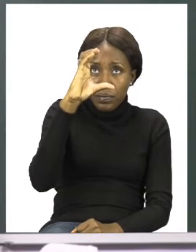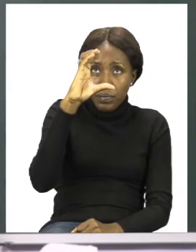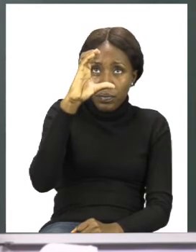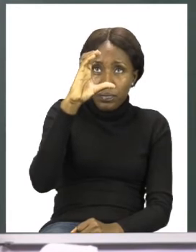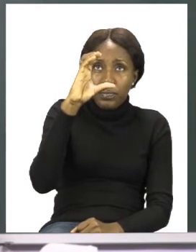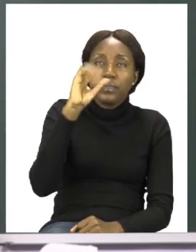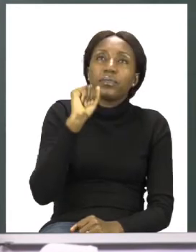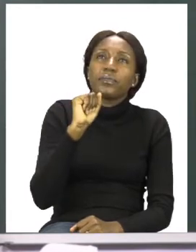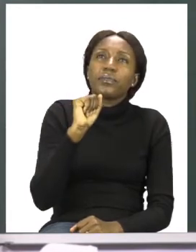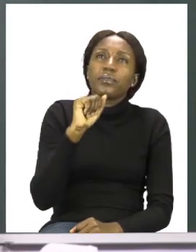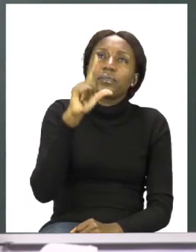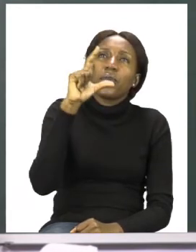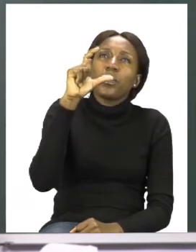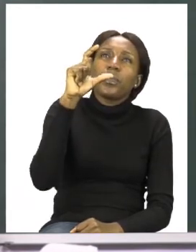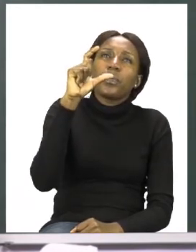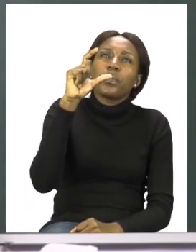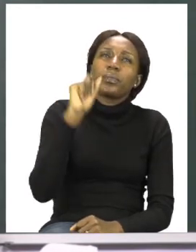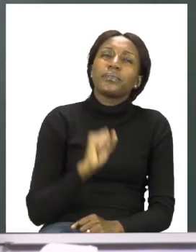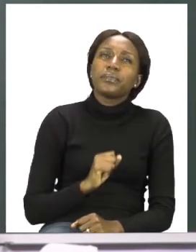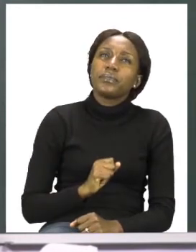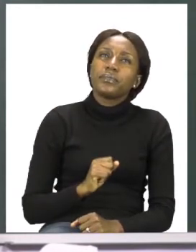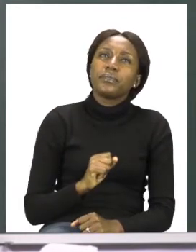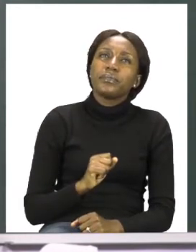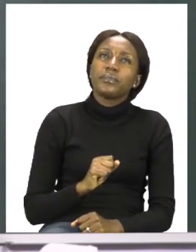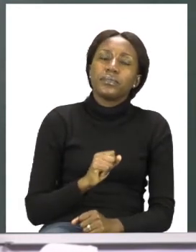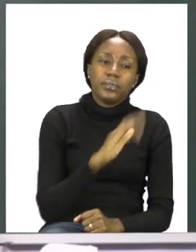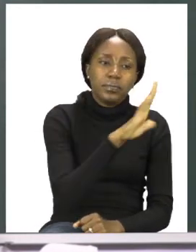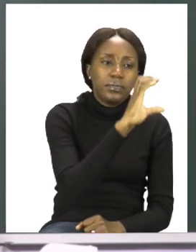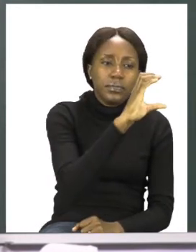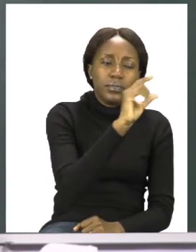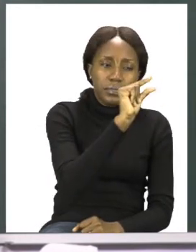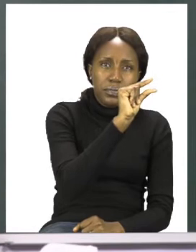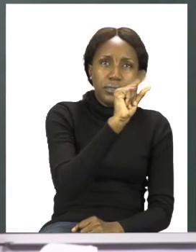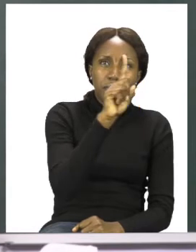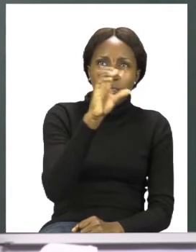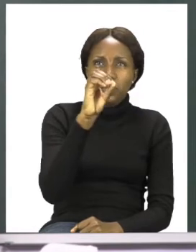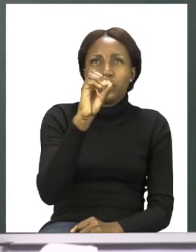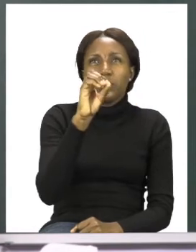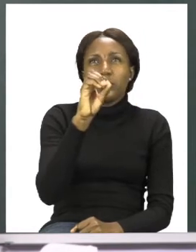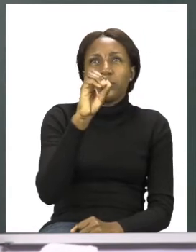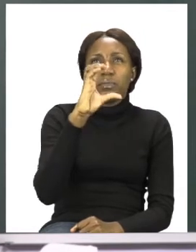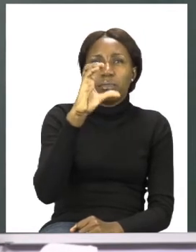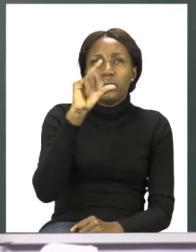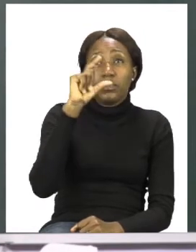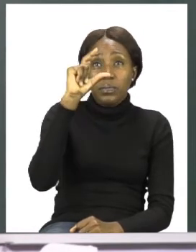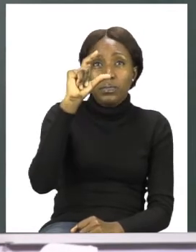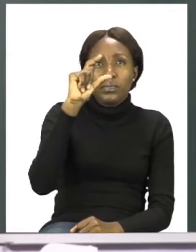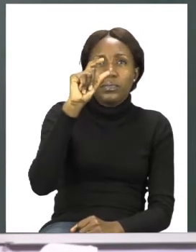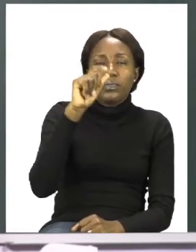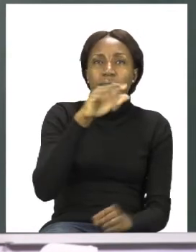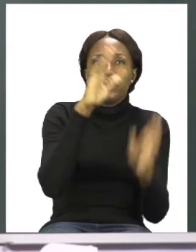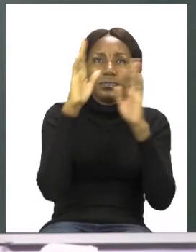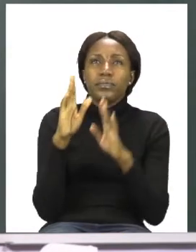So, the value of this coin is more than our five cent coin. The next one that we have